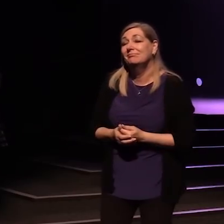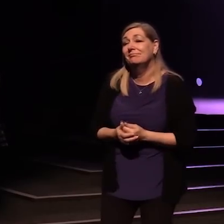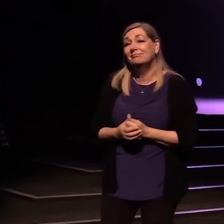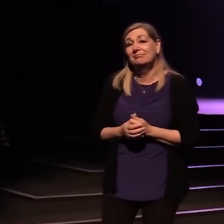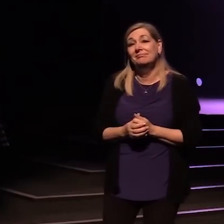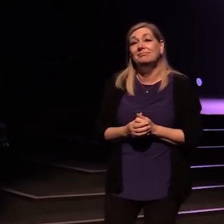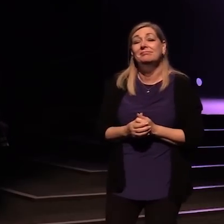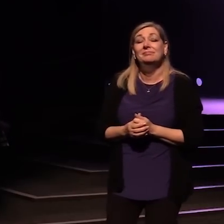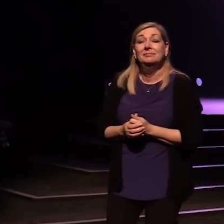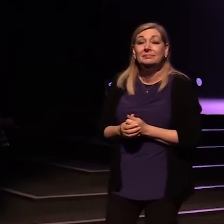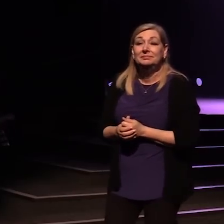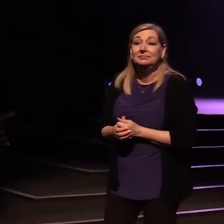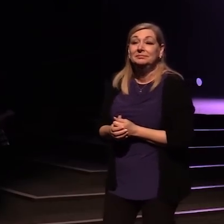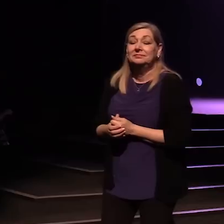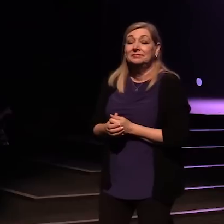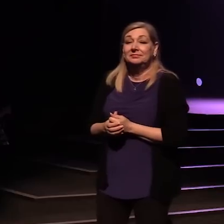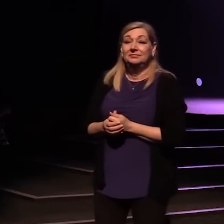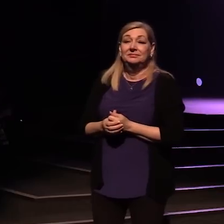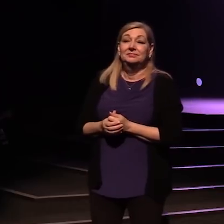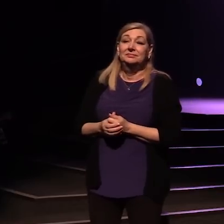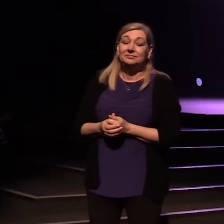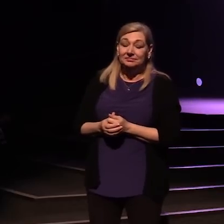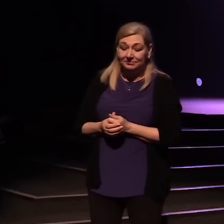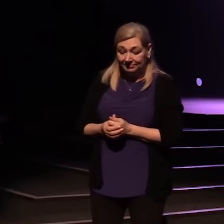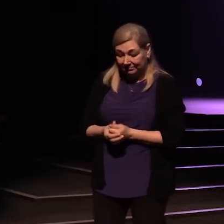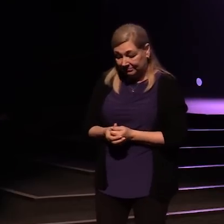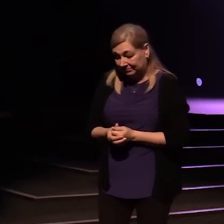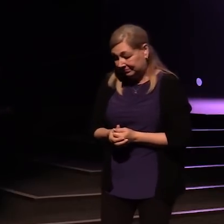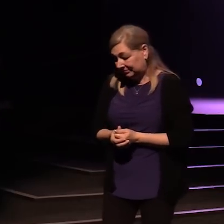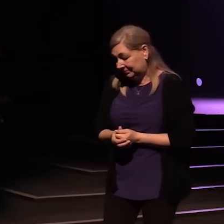Thank You, Lord.